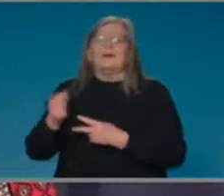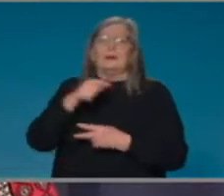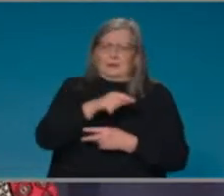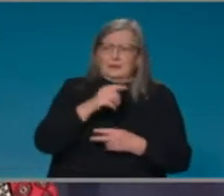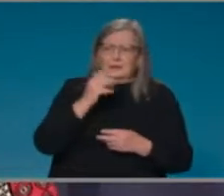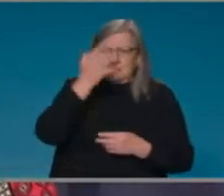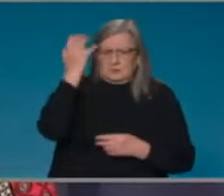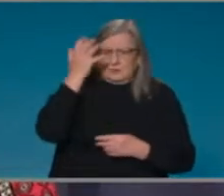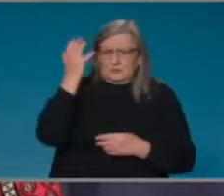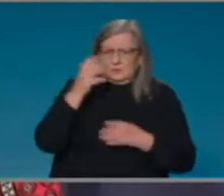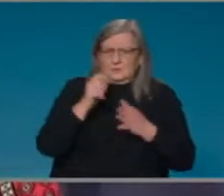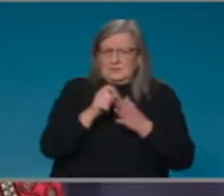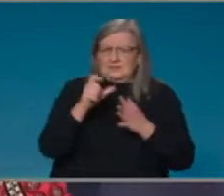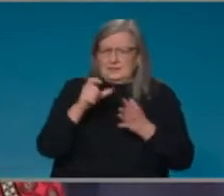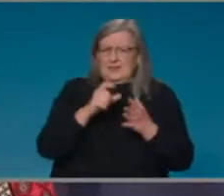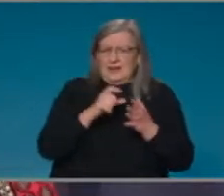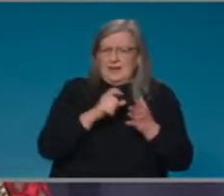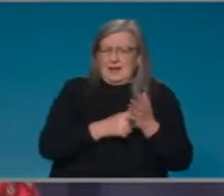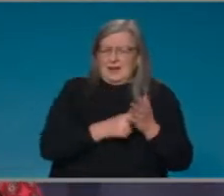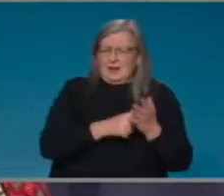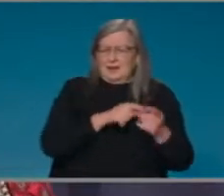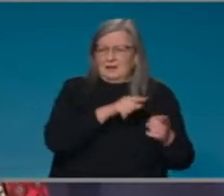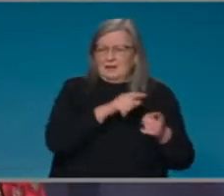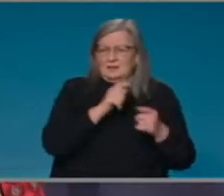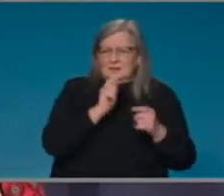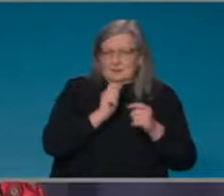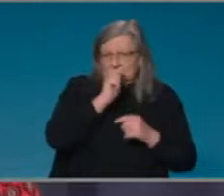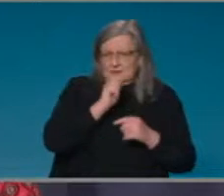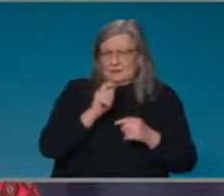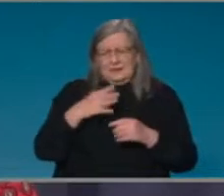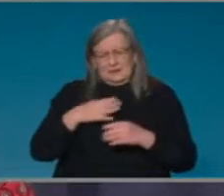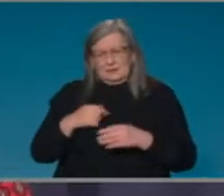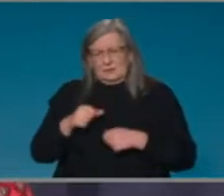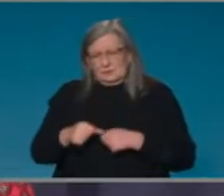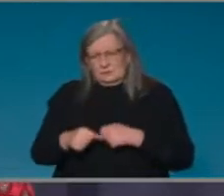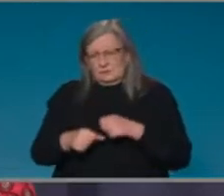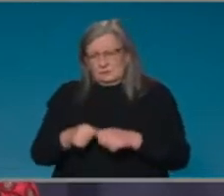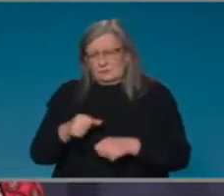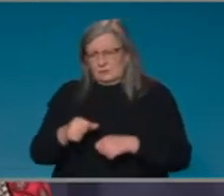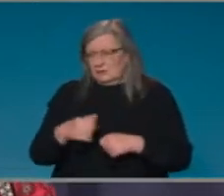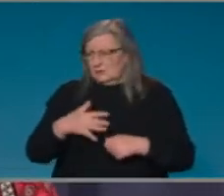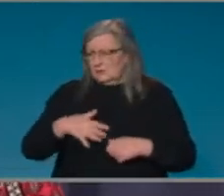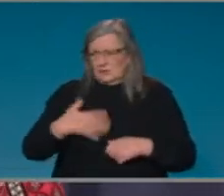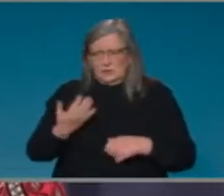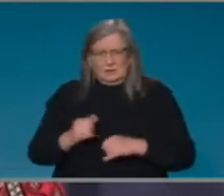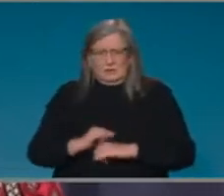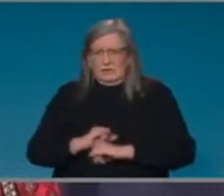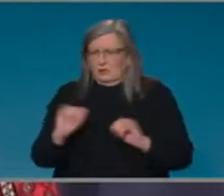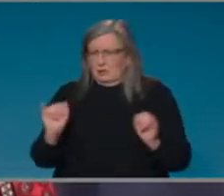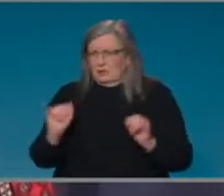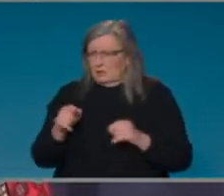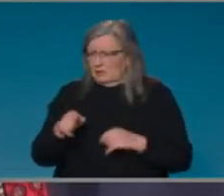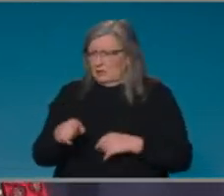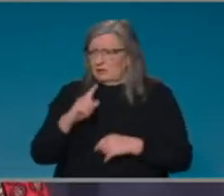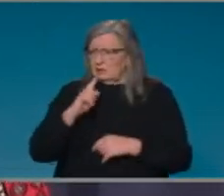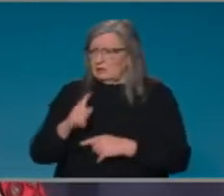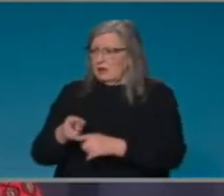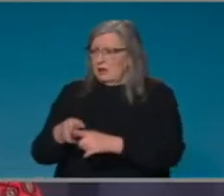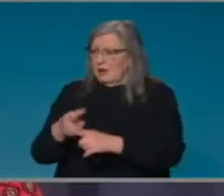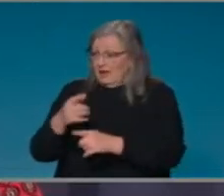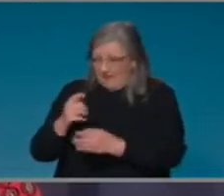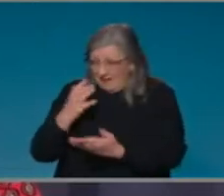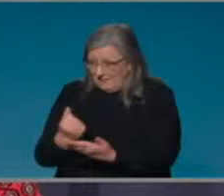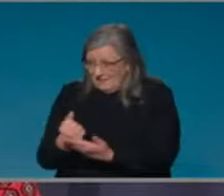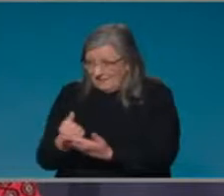that we're not causing any harm as a result of that. And so both the tests to make sure that they reach the